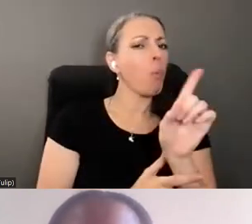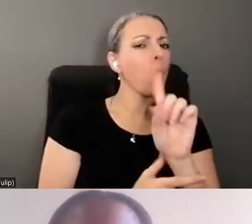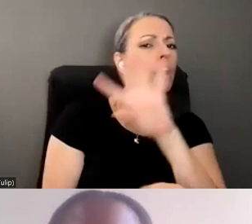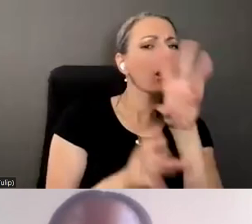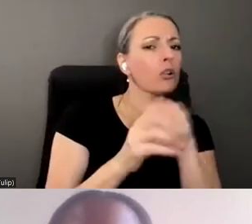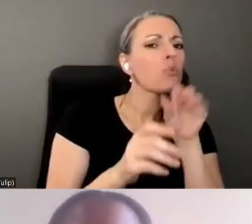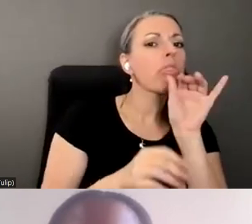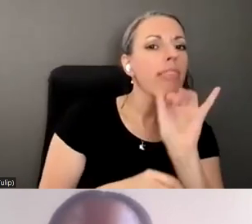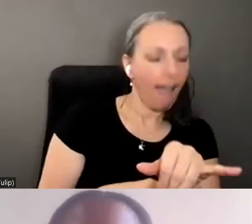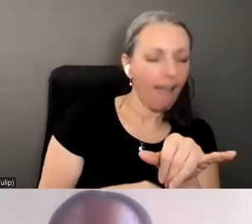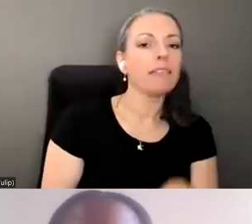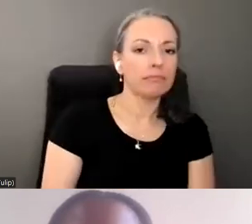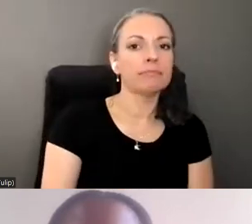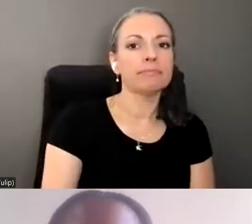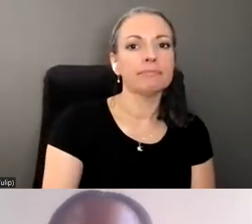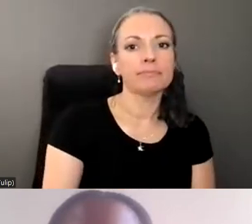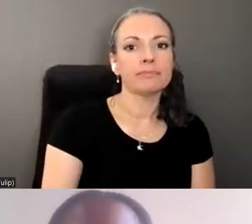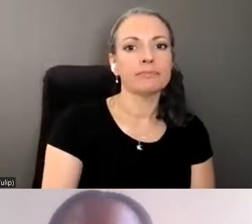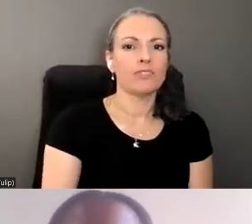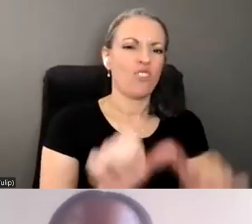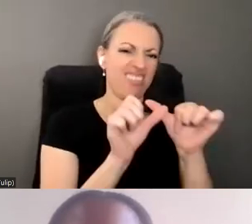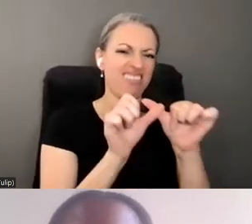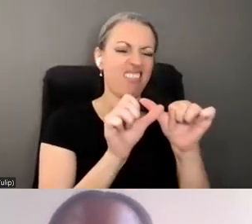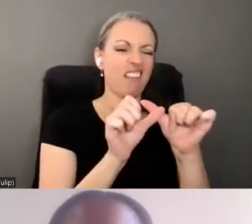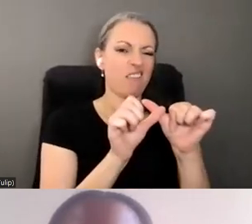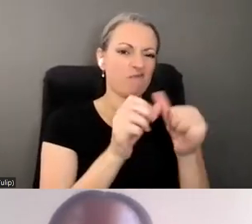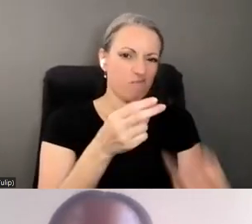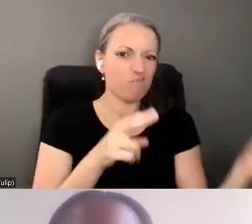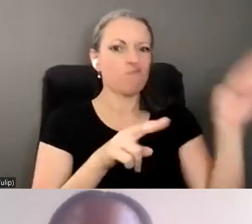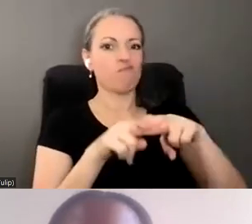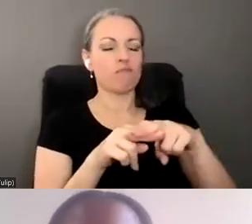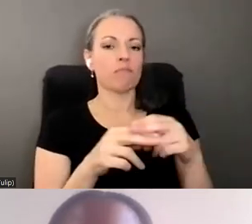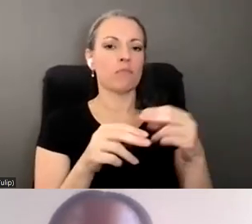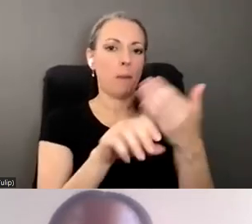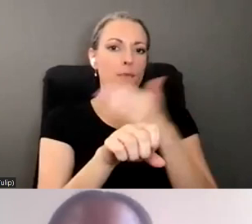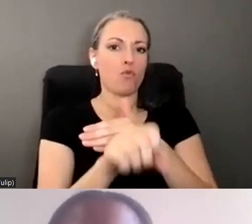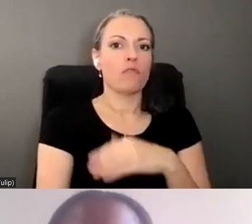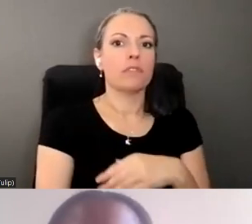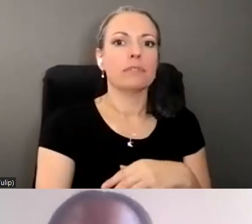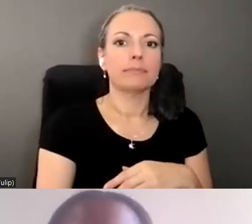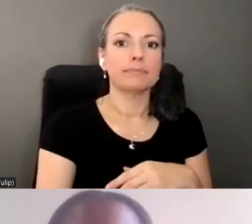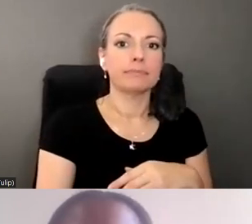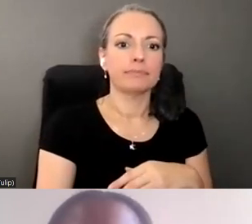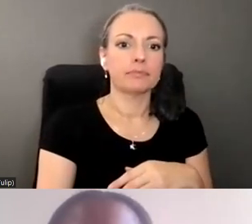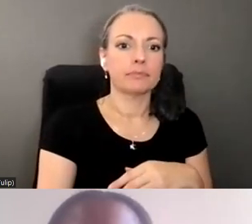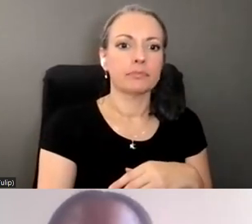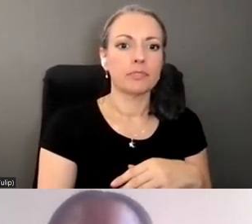that in order to further our work. I know Blanca had had a feedback to provide as well. Blanca,